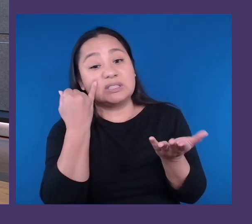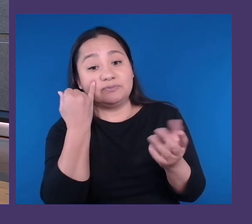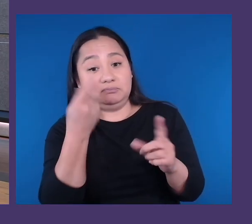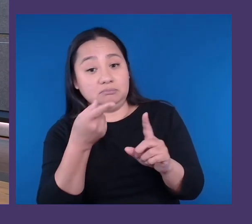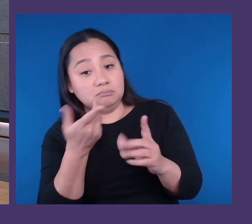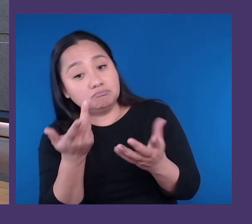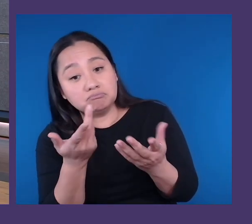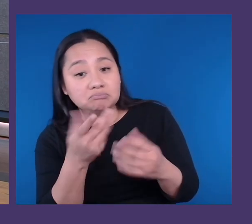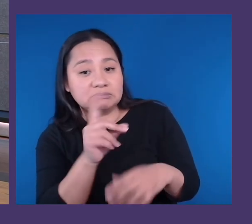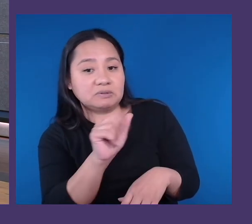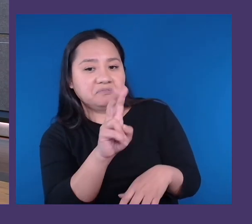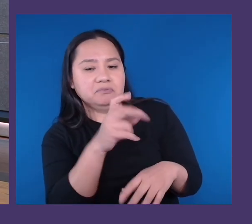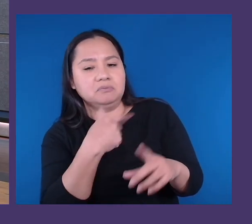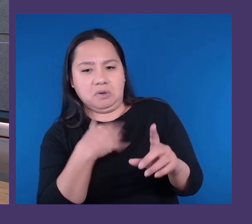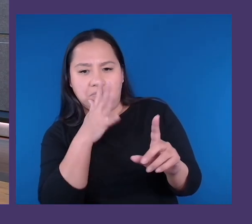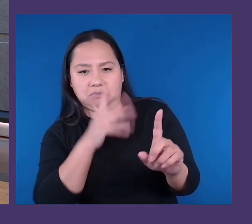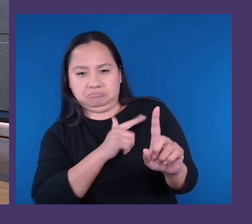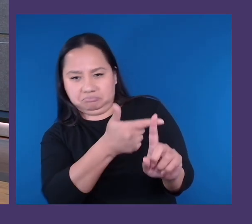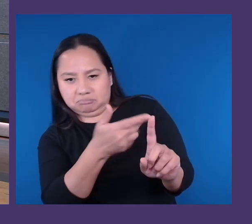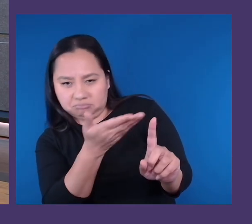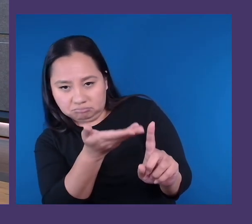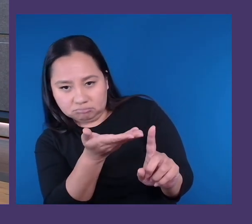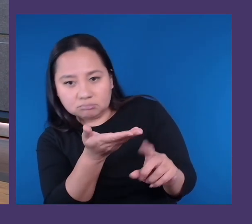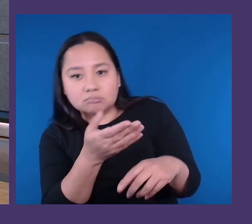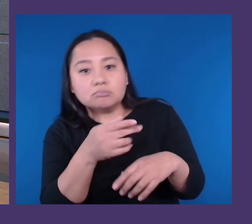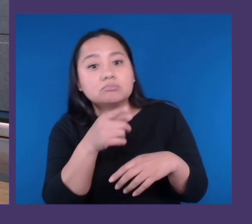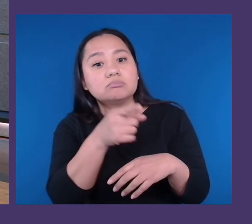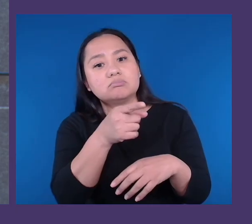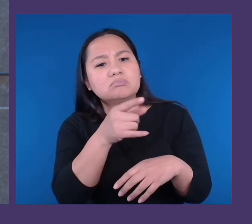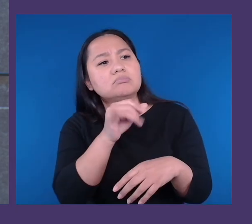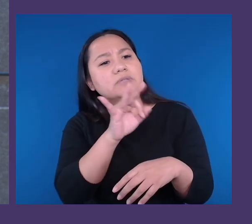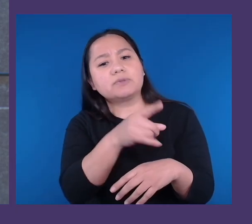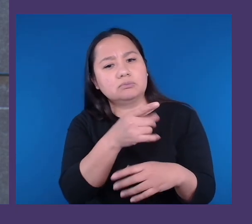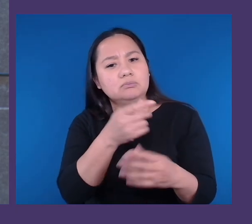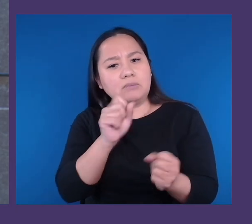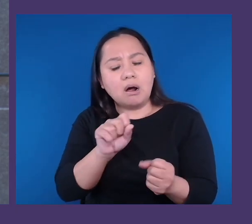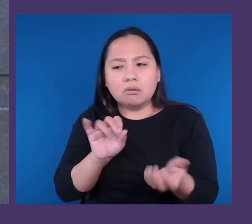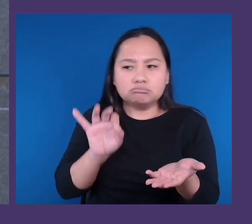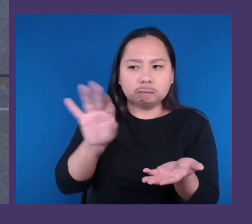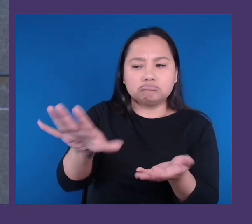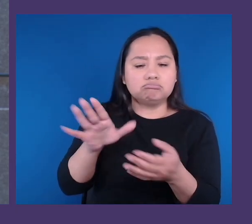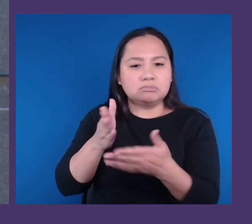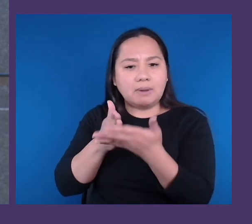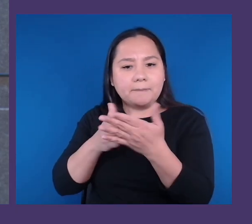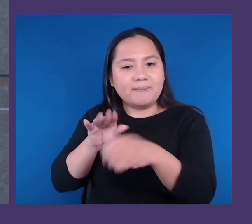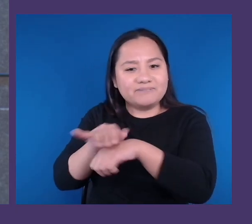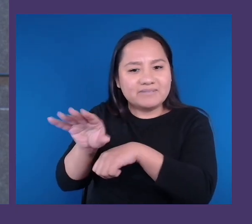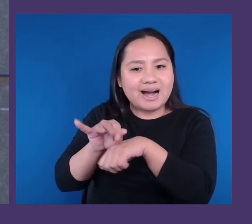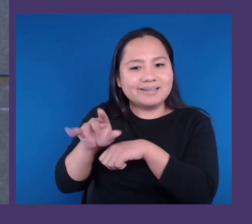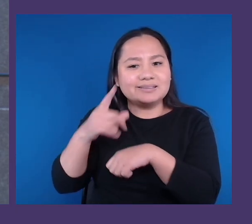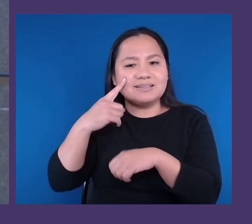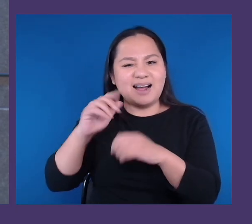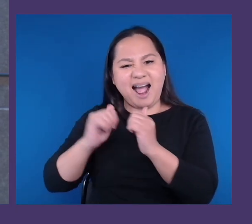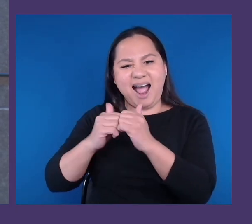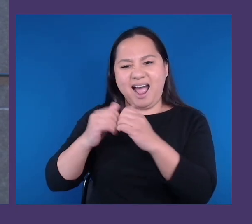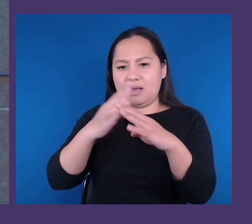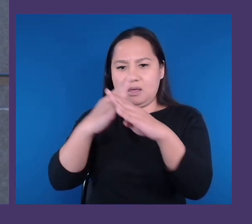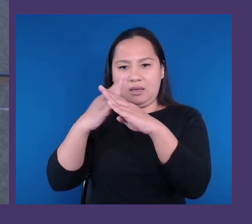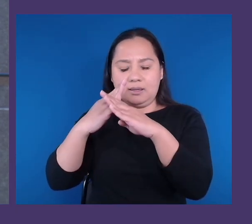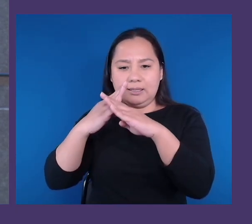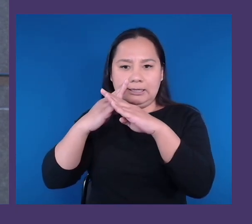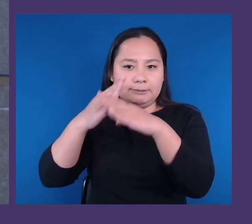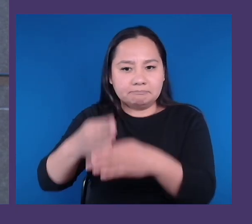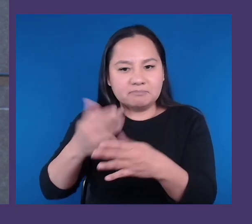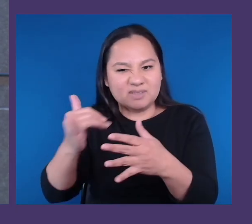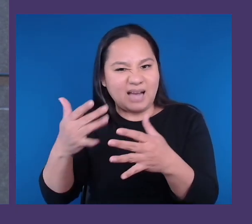were to offer some advice for how to remove those barriers that may exist for neurodivergent